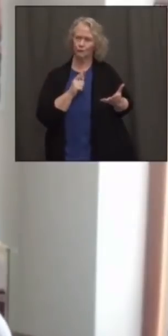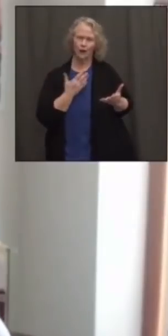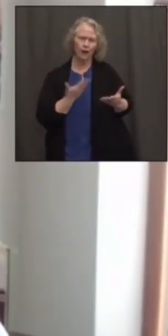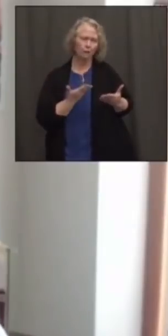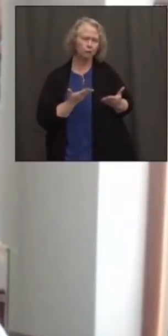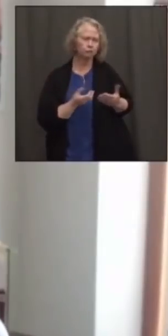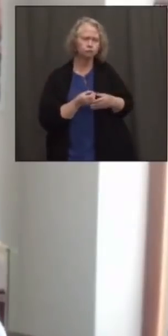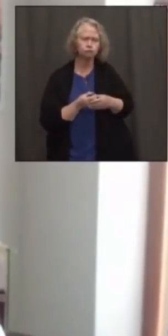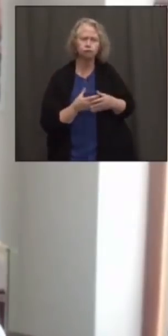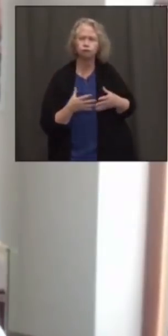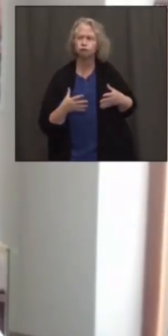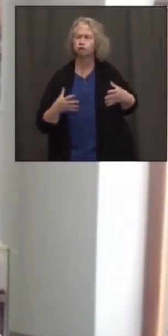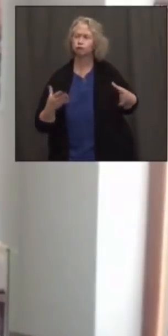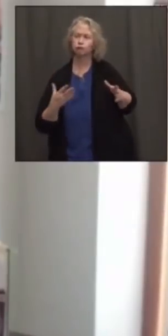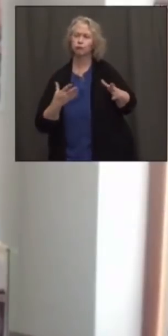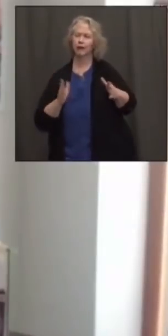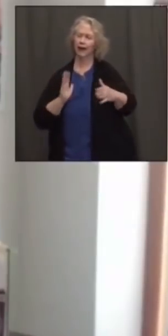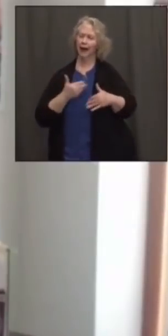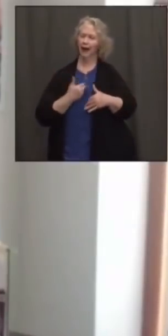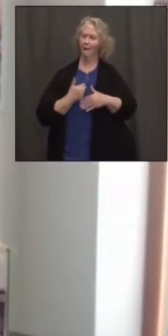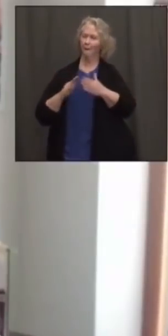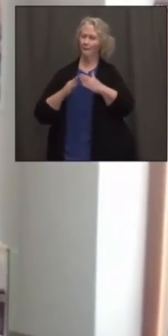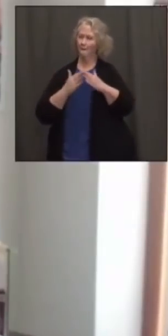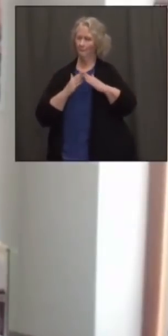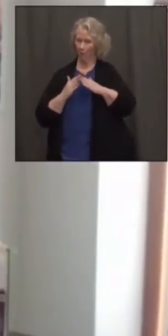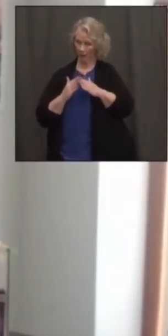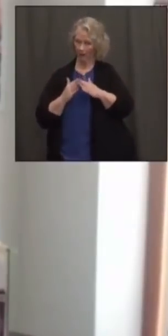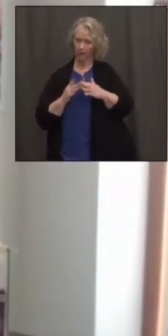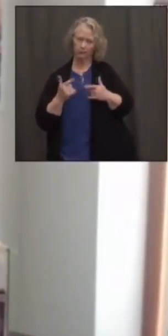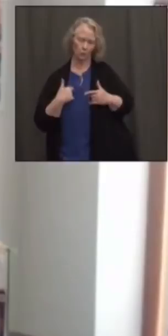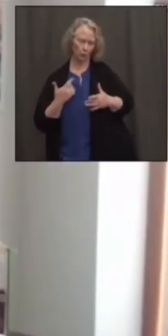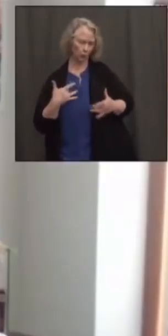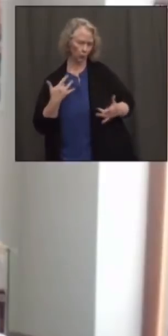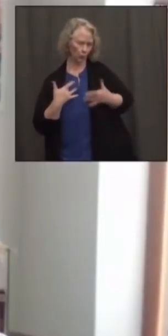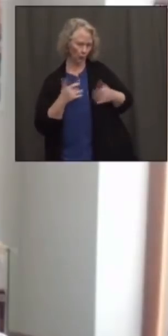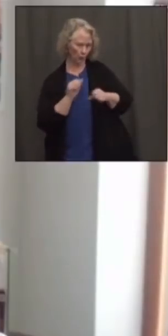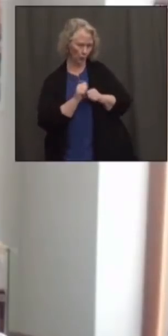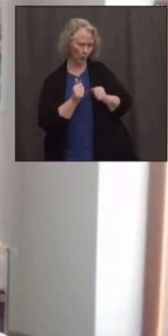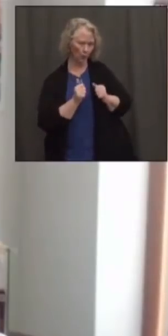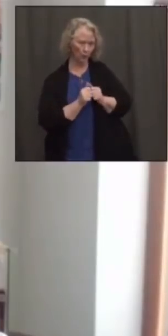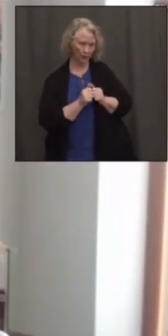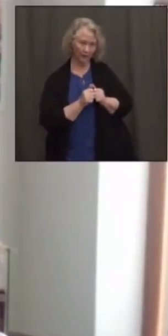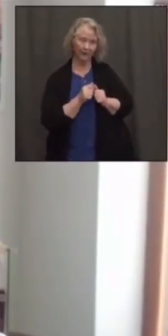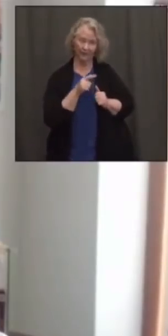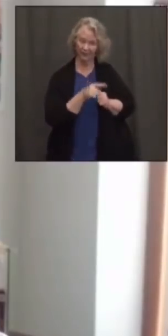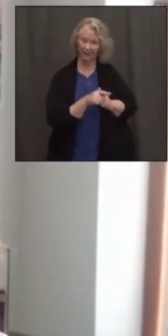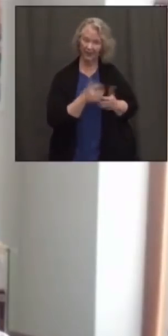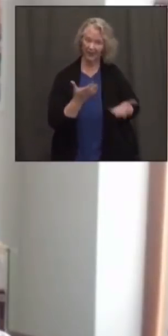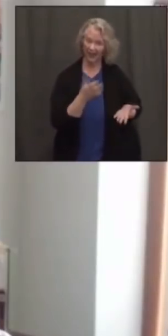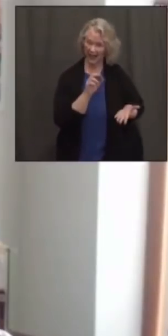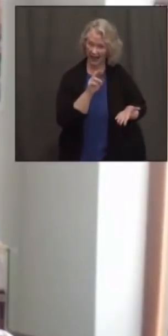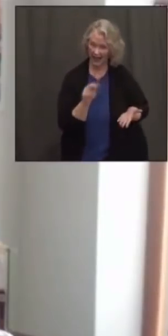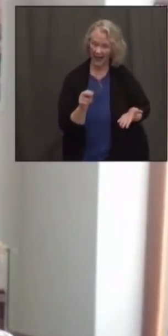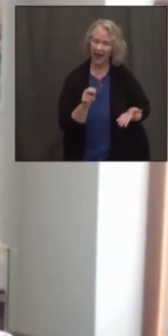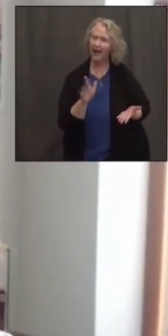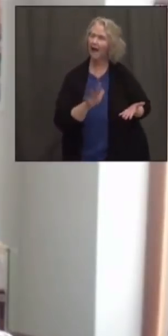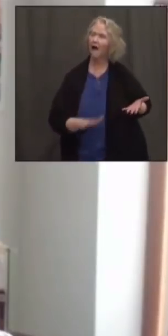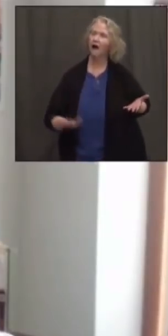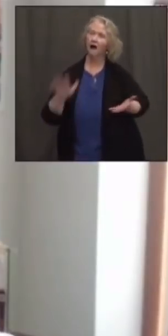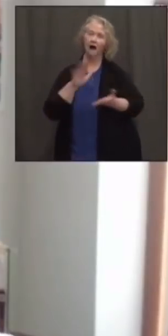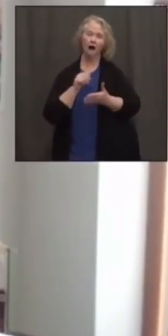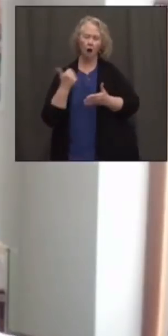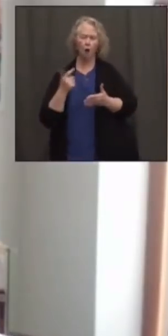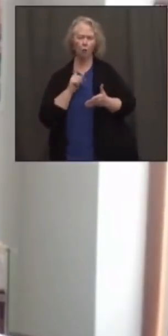develop, and build communities. So we're excited about the opportunity to partner with the state and others around the state to be able to really be